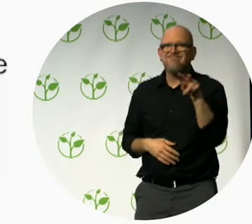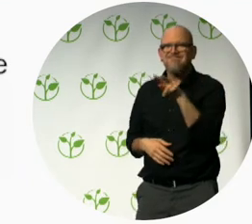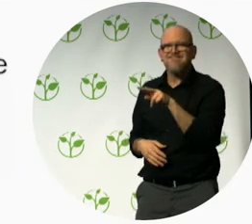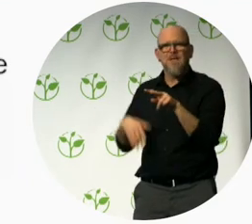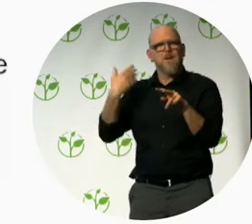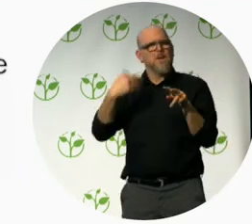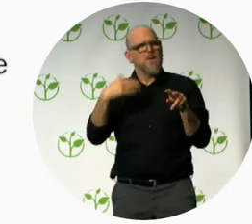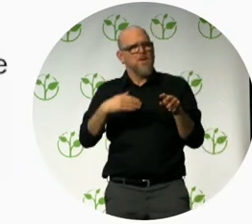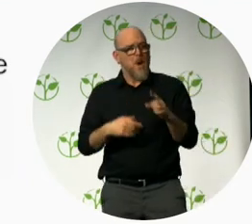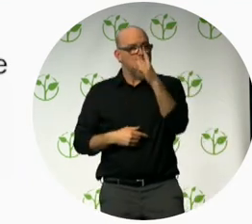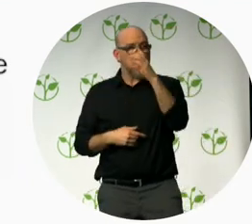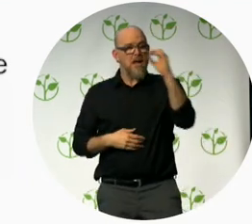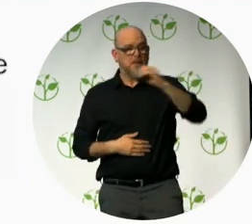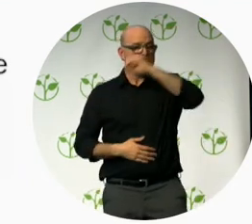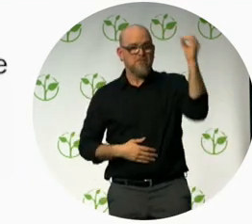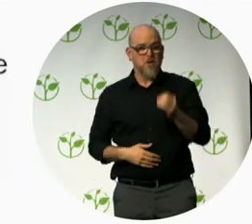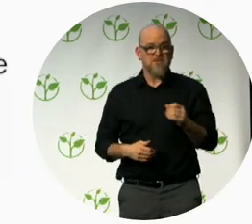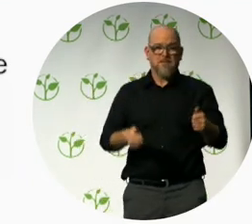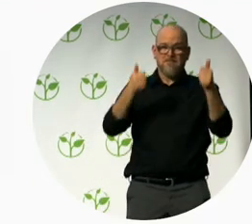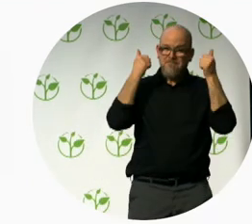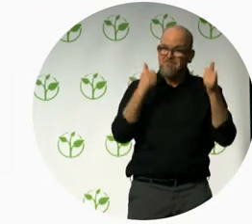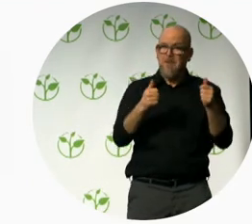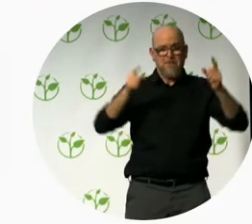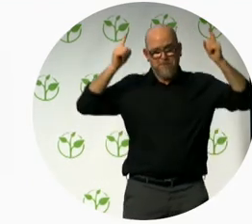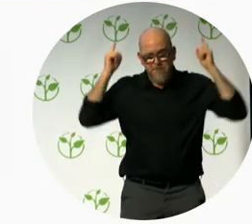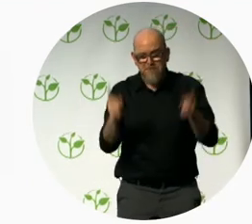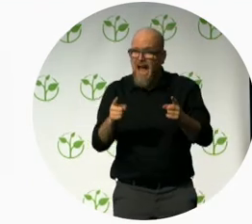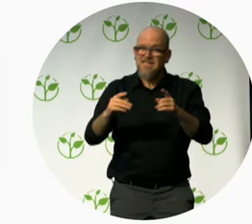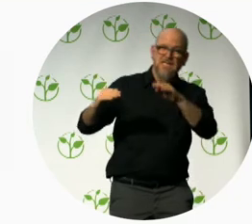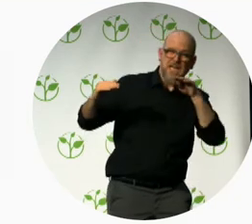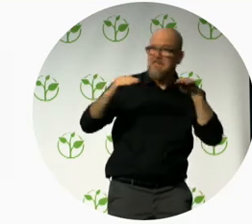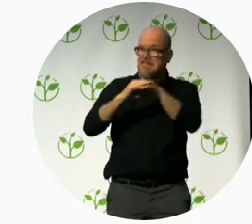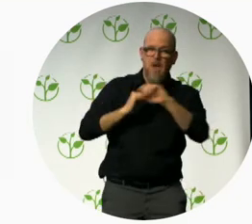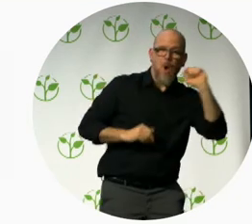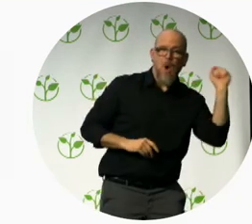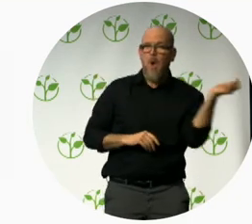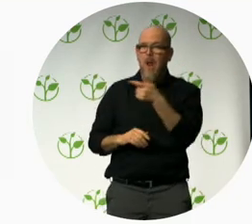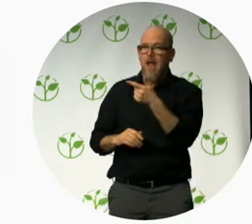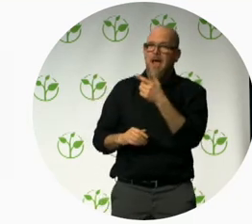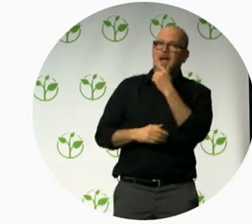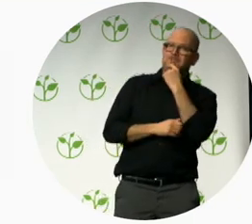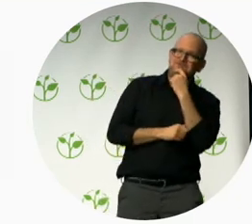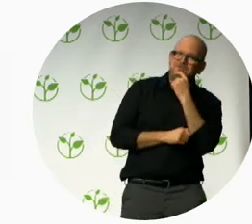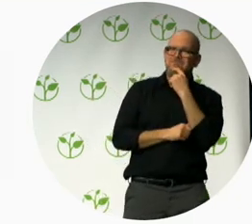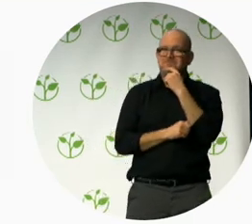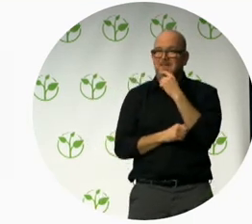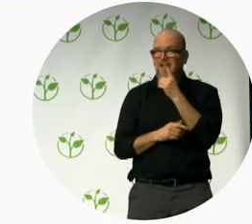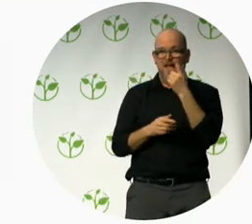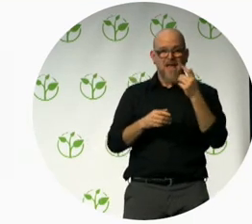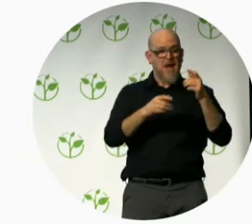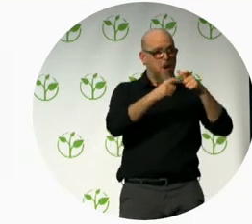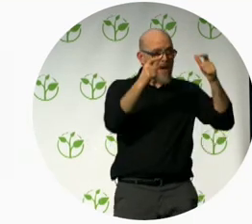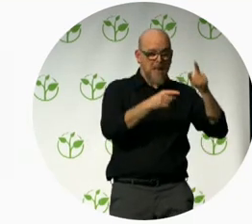obligated to be accessible by design for all products and all services. businesses. They don't